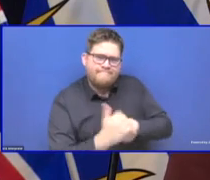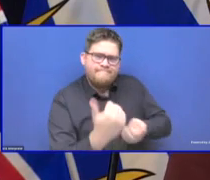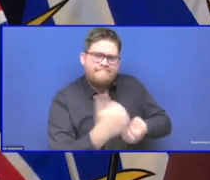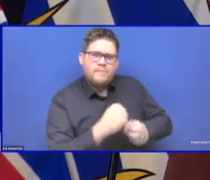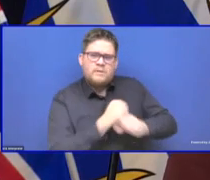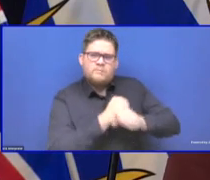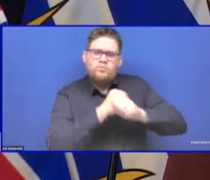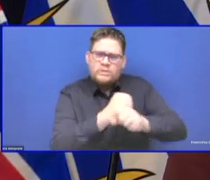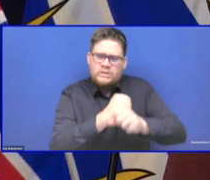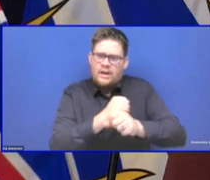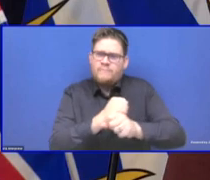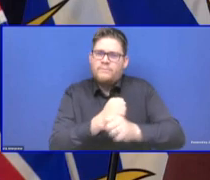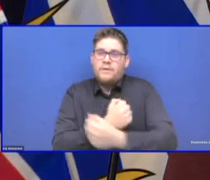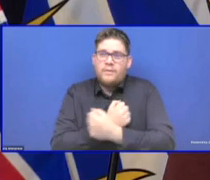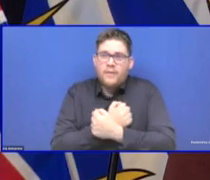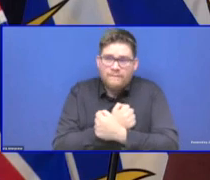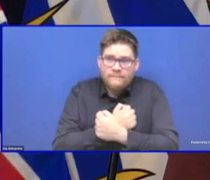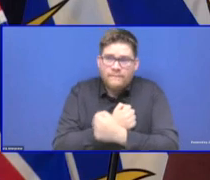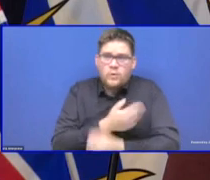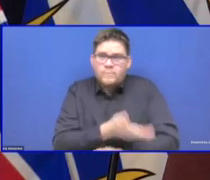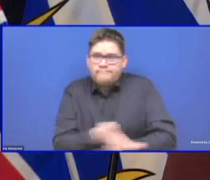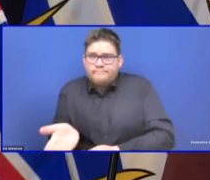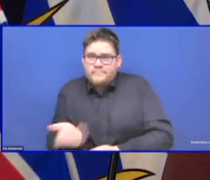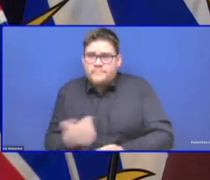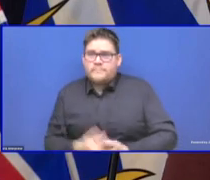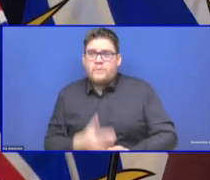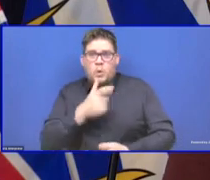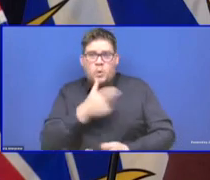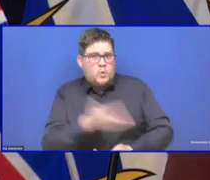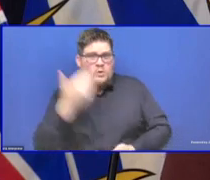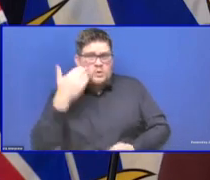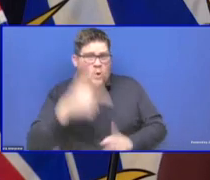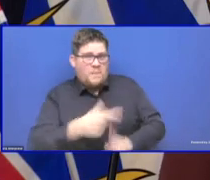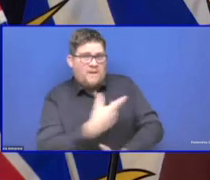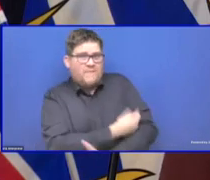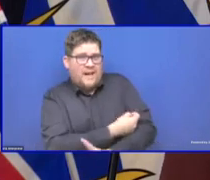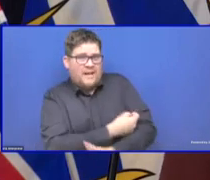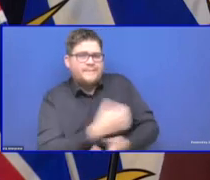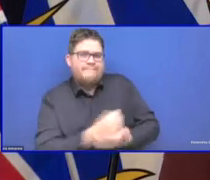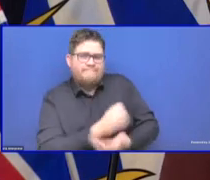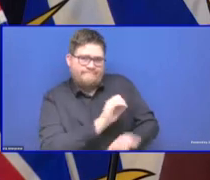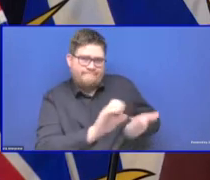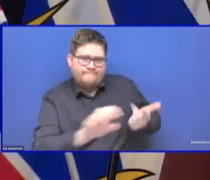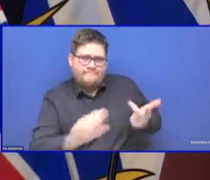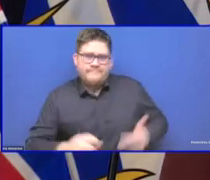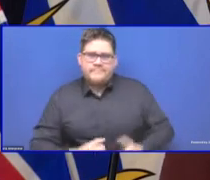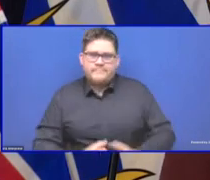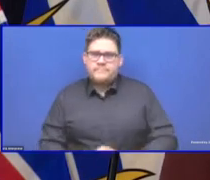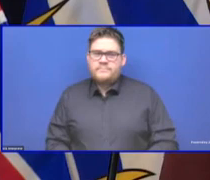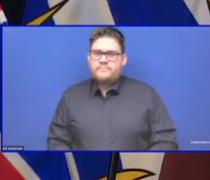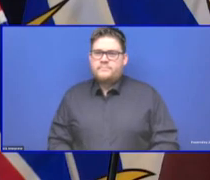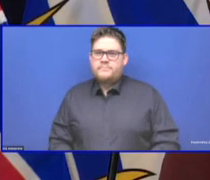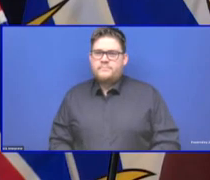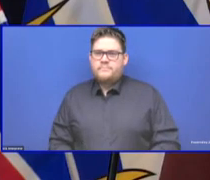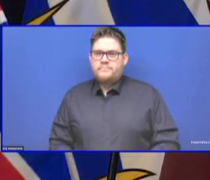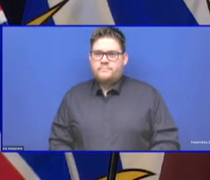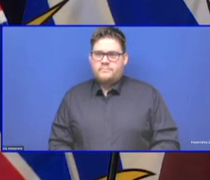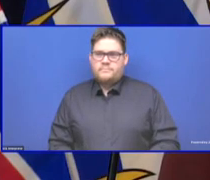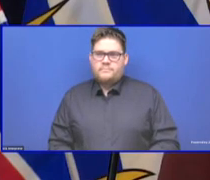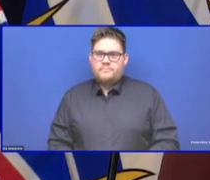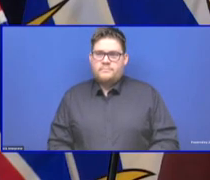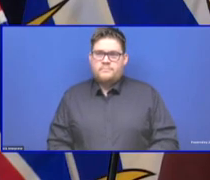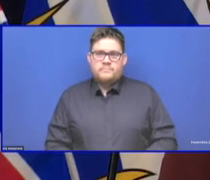Just an aside, it's like you need a 1-800 dial-a-shot for people who need the convenience and show up at the door. With